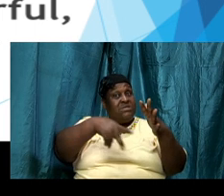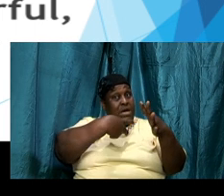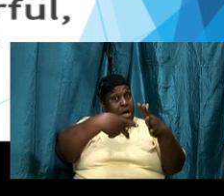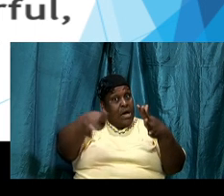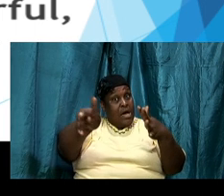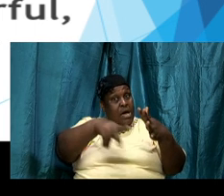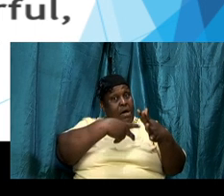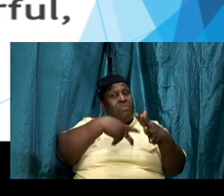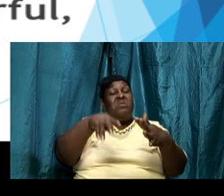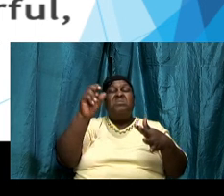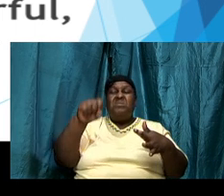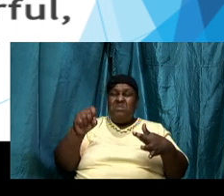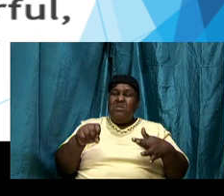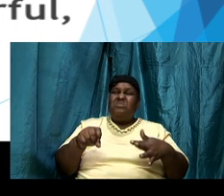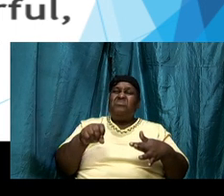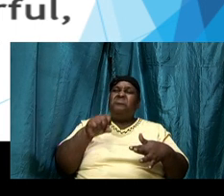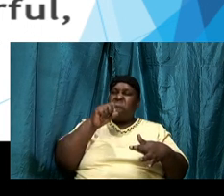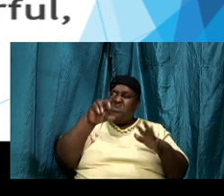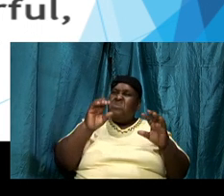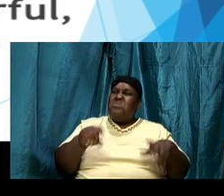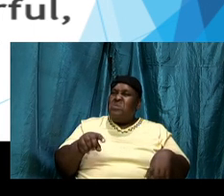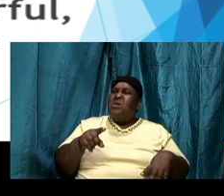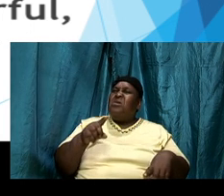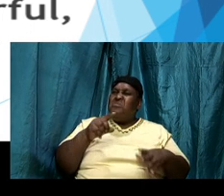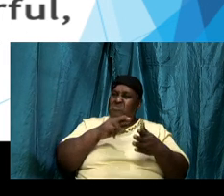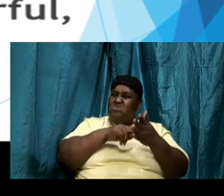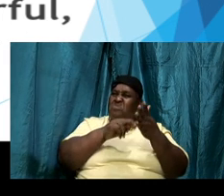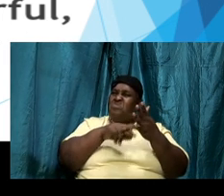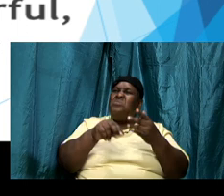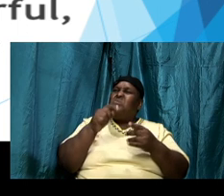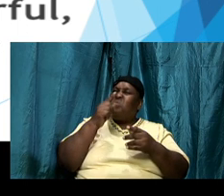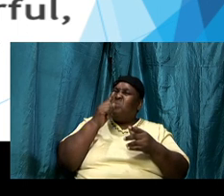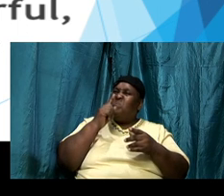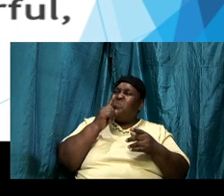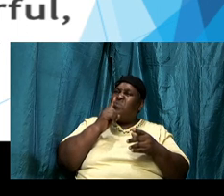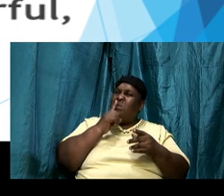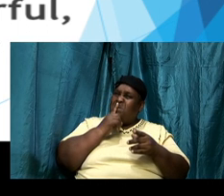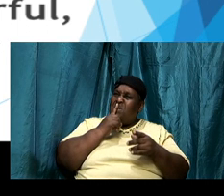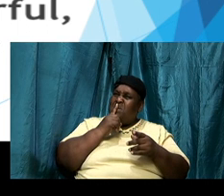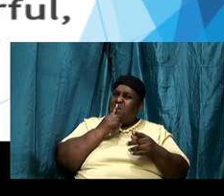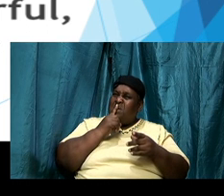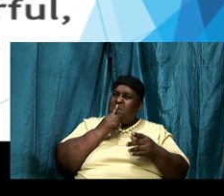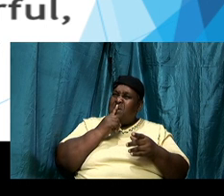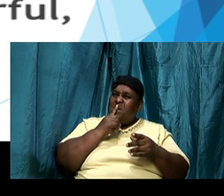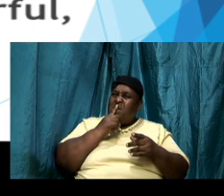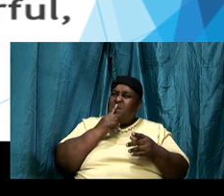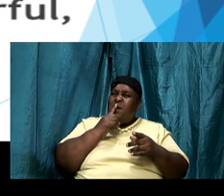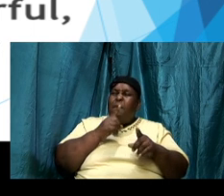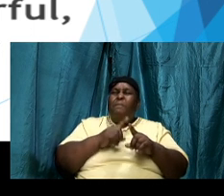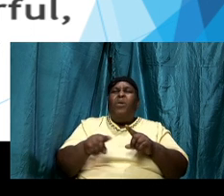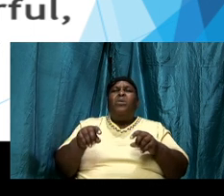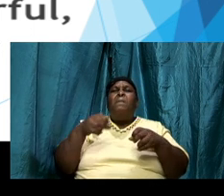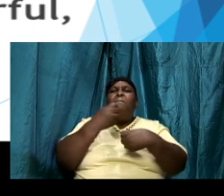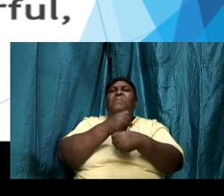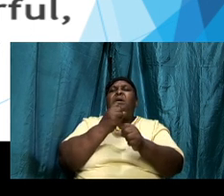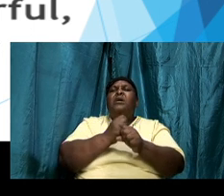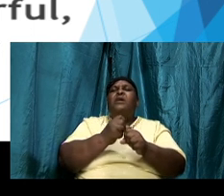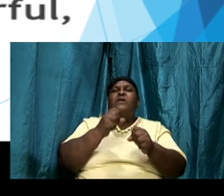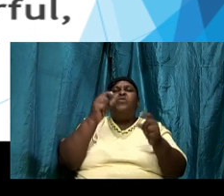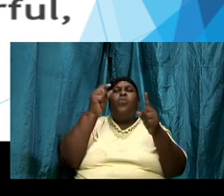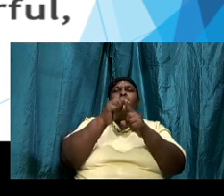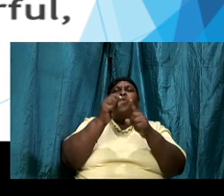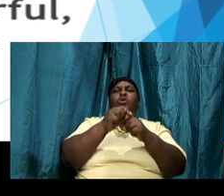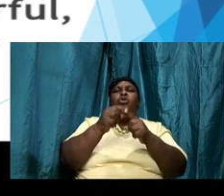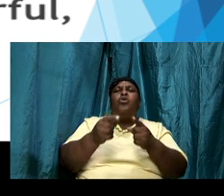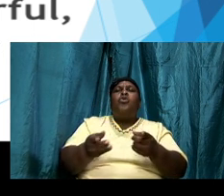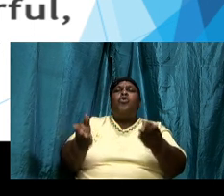you can read quietly but I am asking us also to read it and let the word come out of our mouth